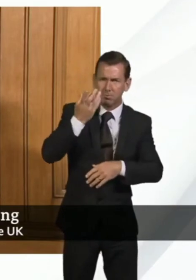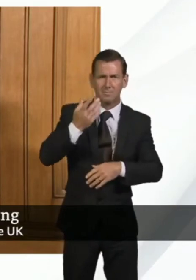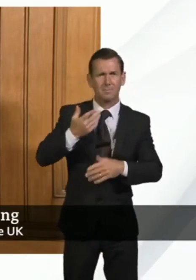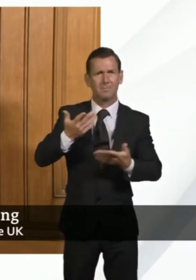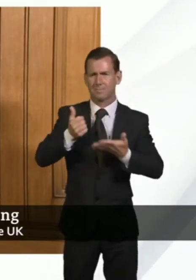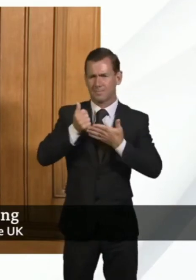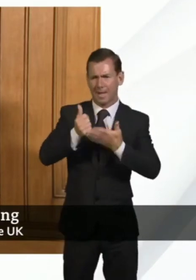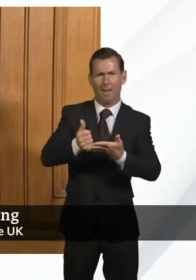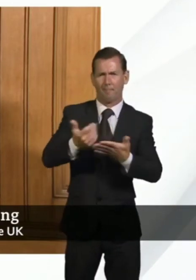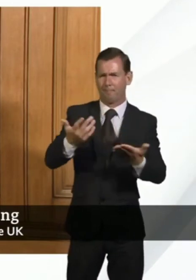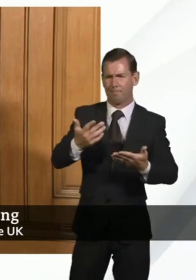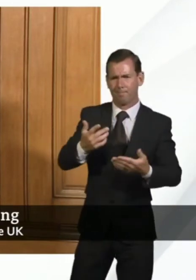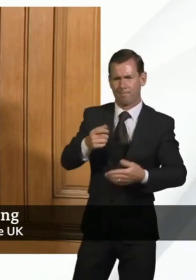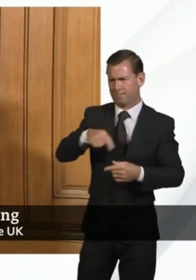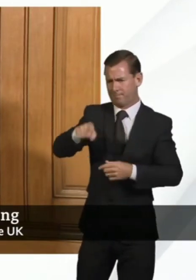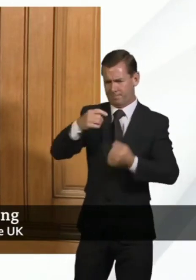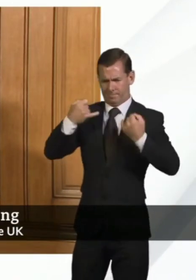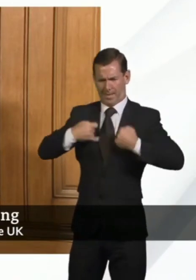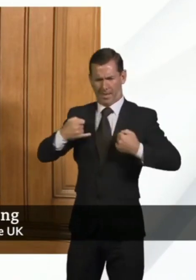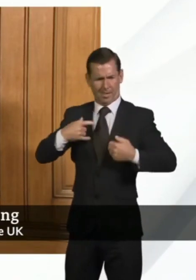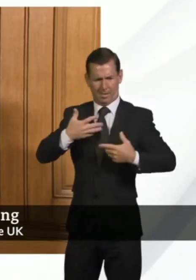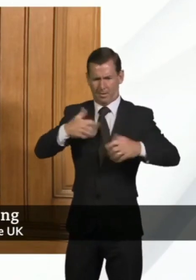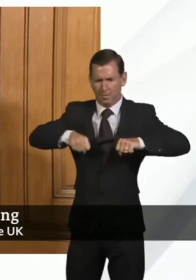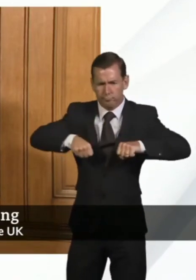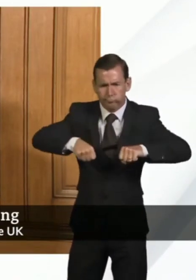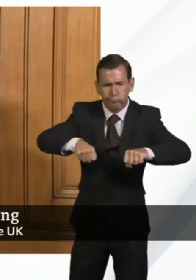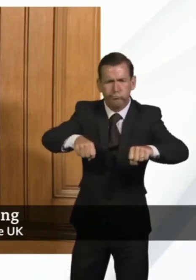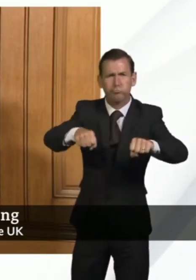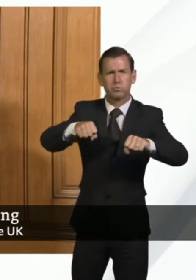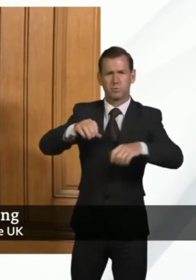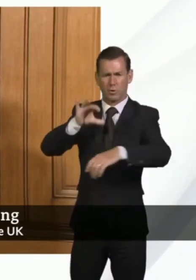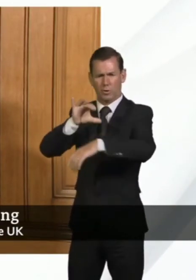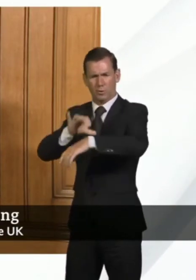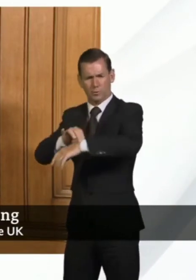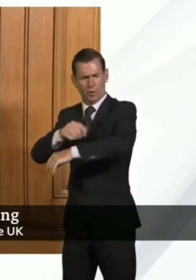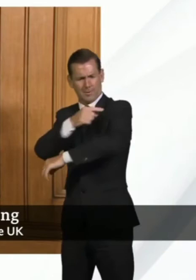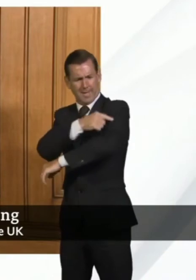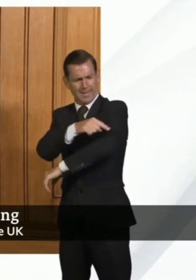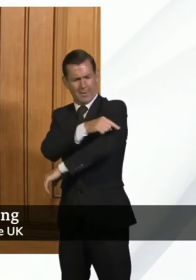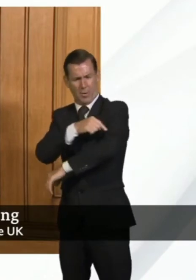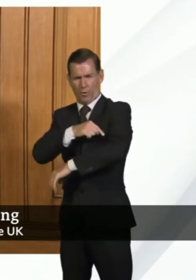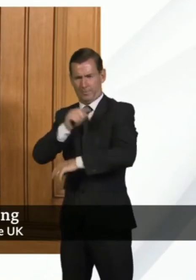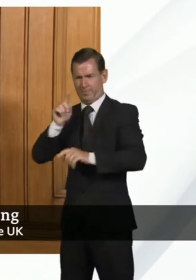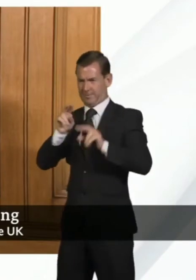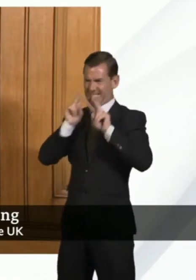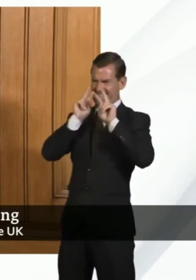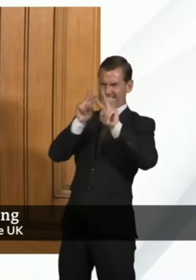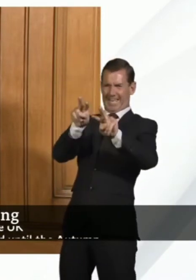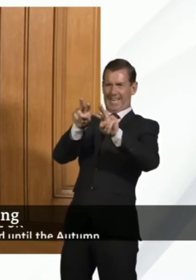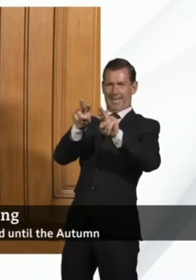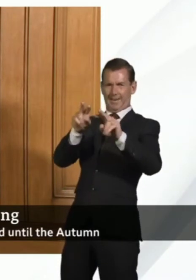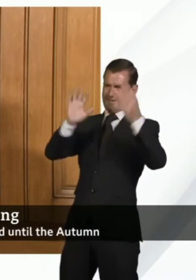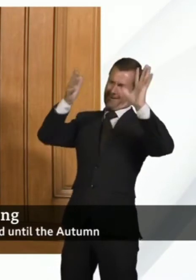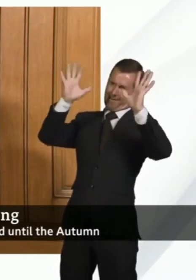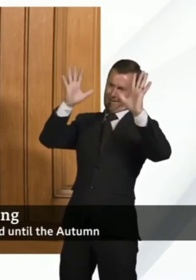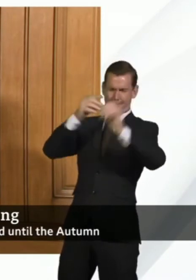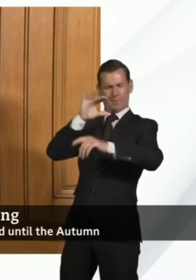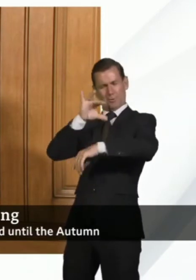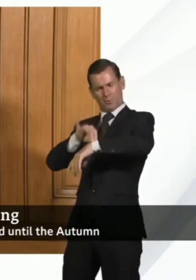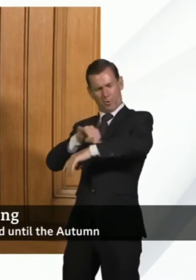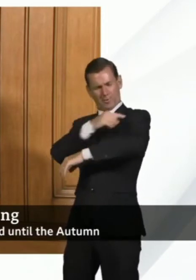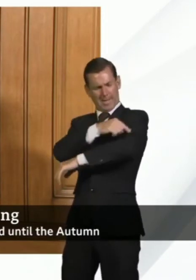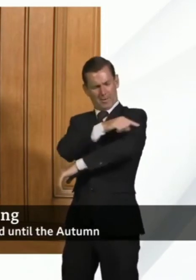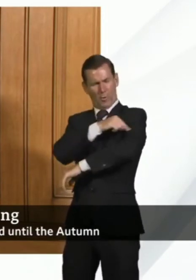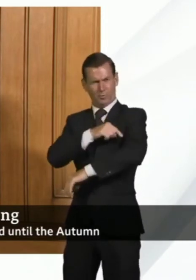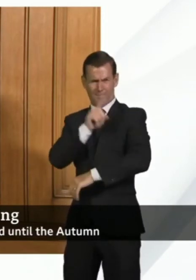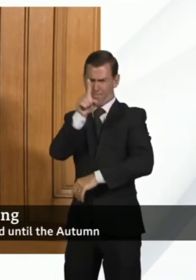the NHS provides so it's often the doctors and nurses who are at the front and get the praise but believe